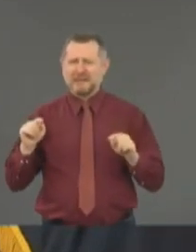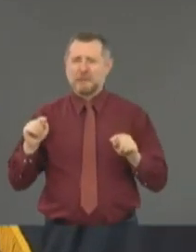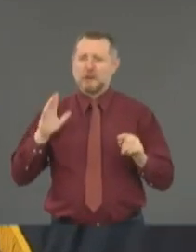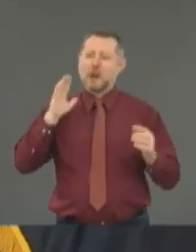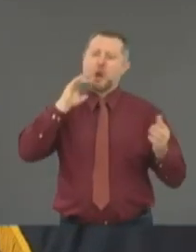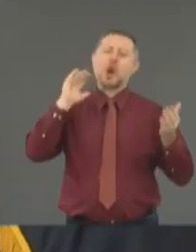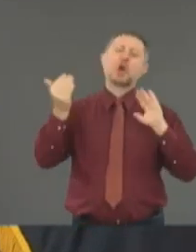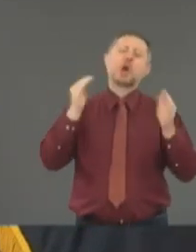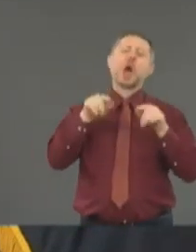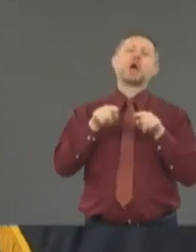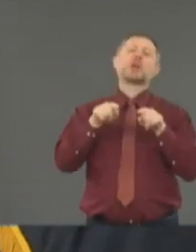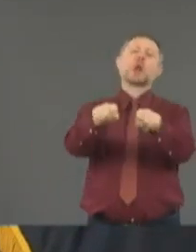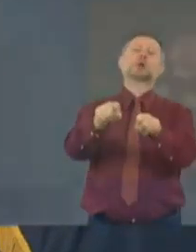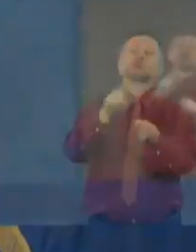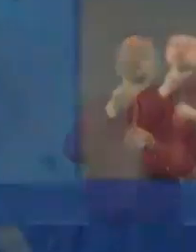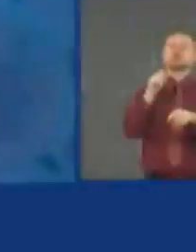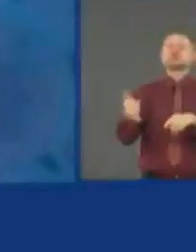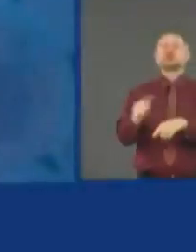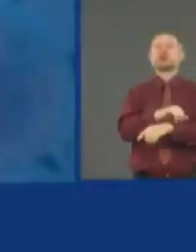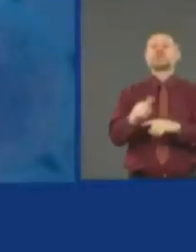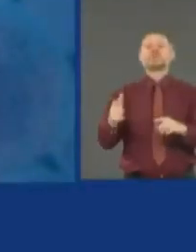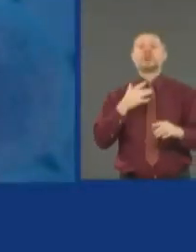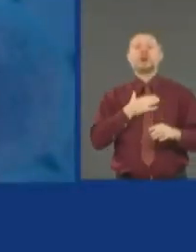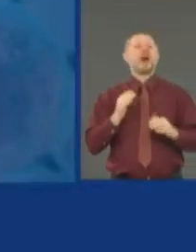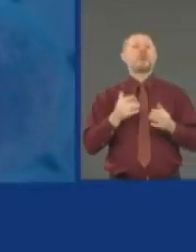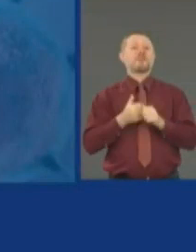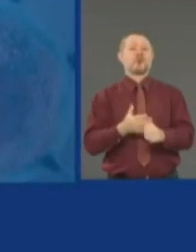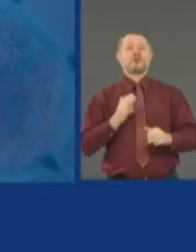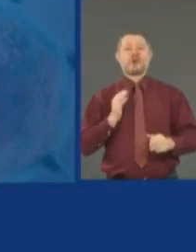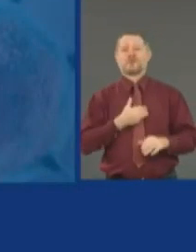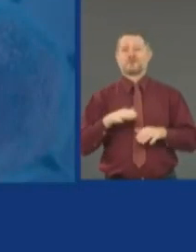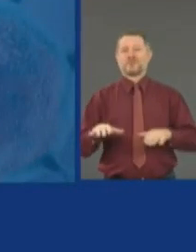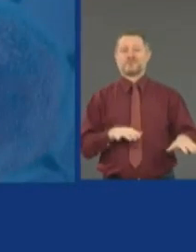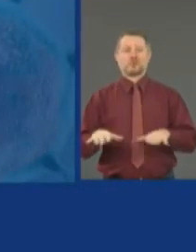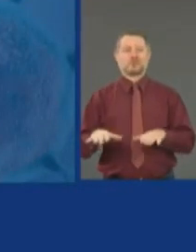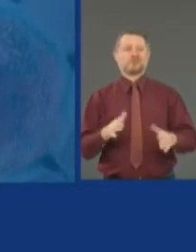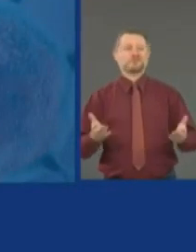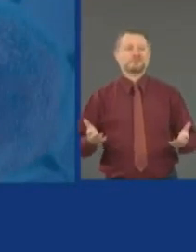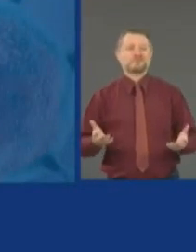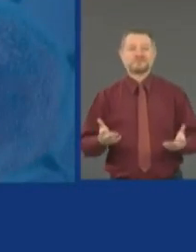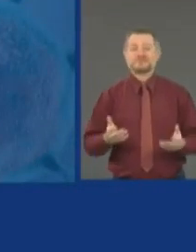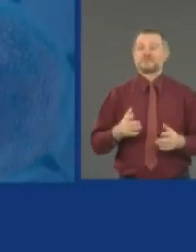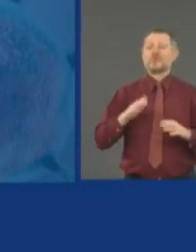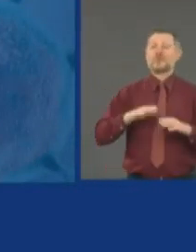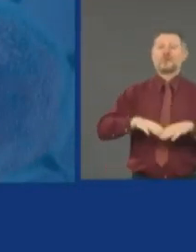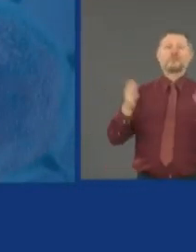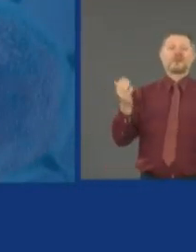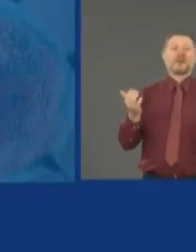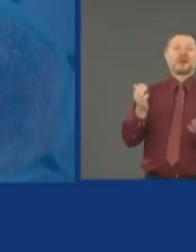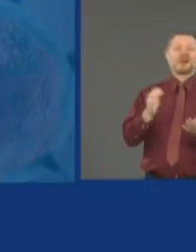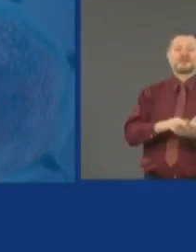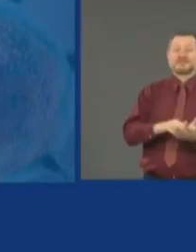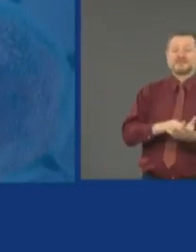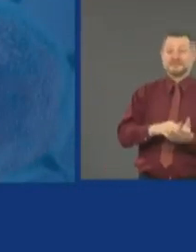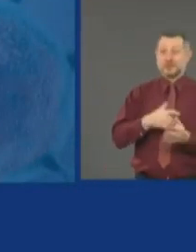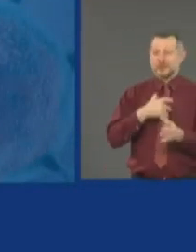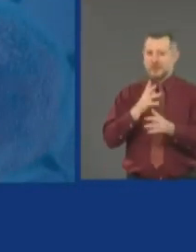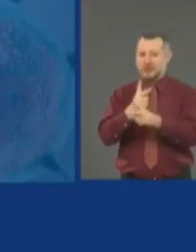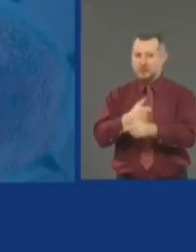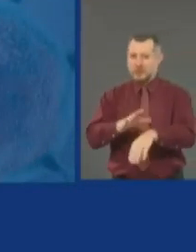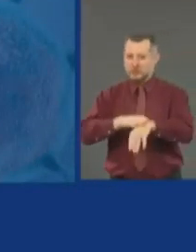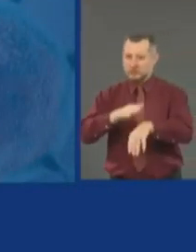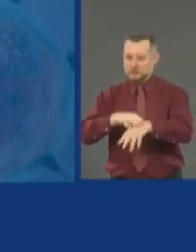our behavior. Nothing more, nothing less. On the reopening, reopen with caution. Why?